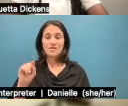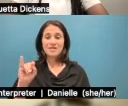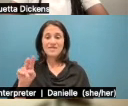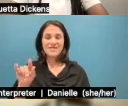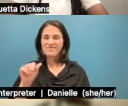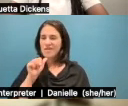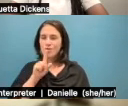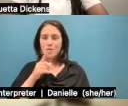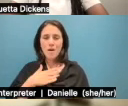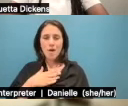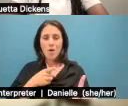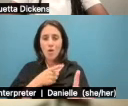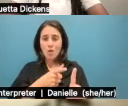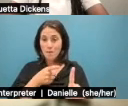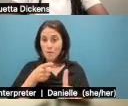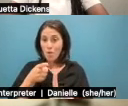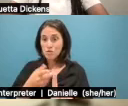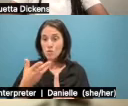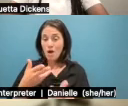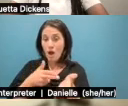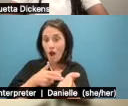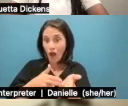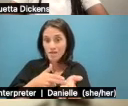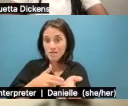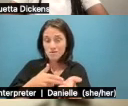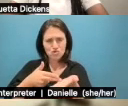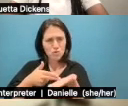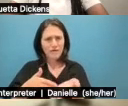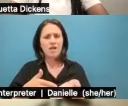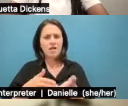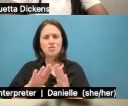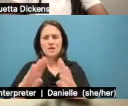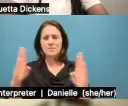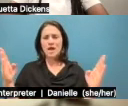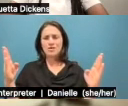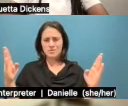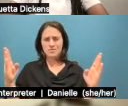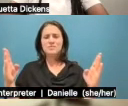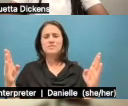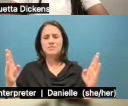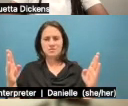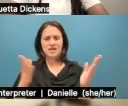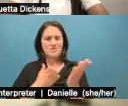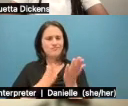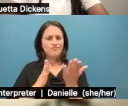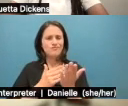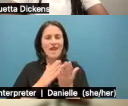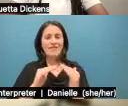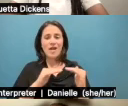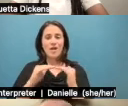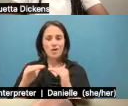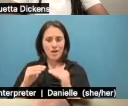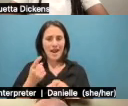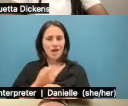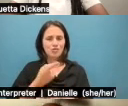you know, honest, truthful, and transparent and fair, and as being as accurate as possible, um, as opposed to this sort of old